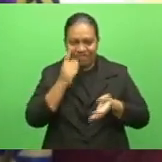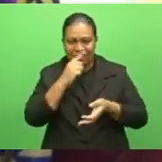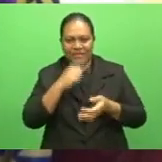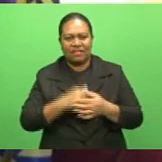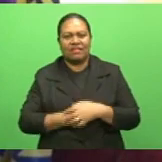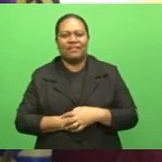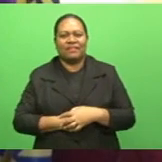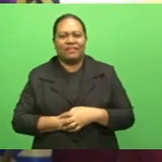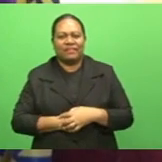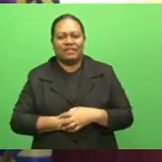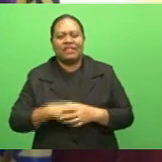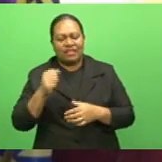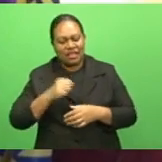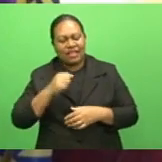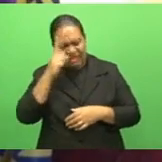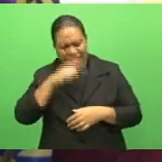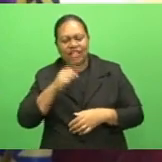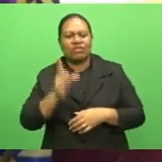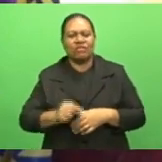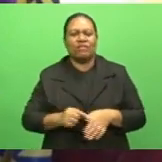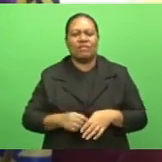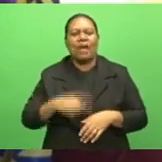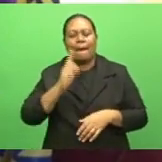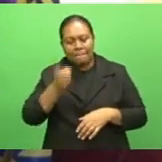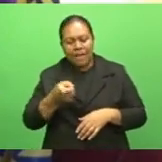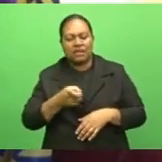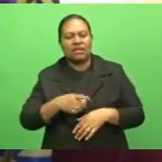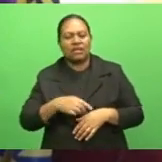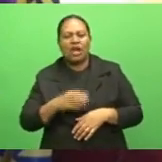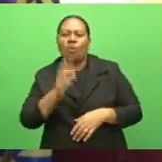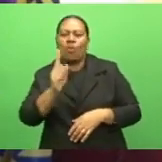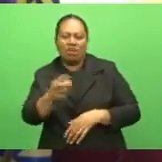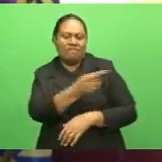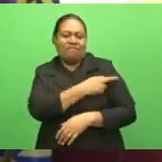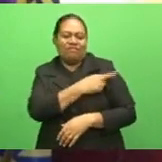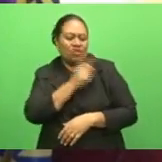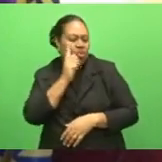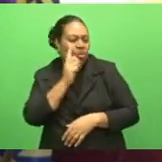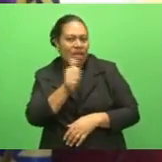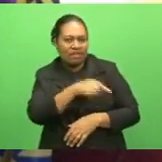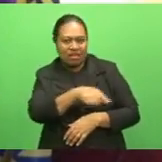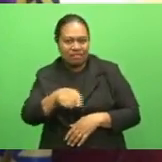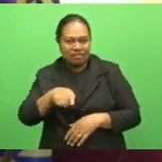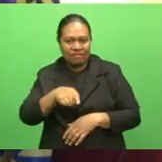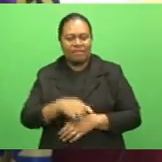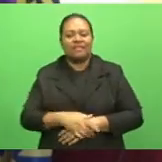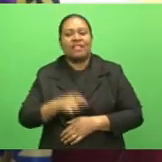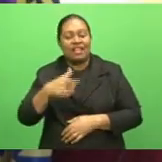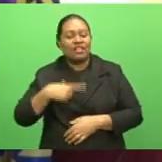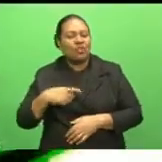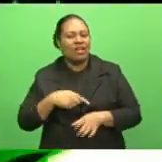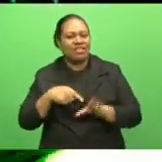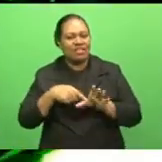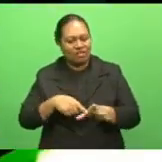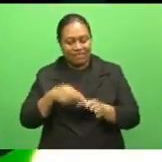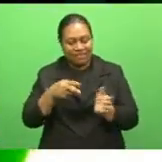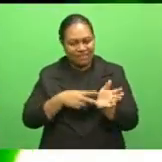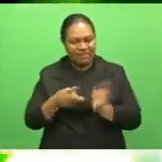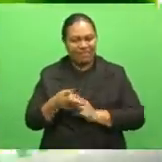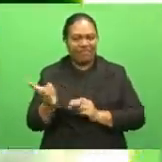that can be done, but somebody will have to look after. And that's where the youths of this village come to.